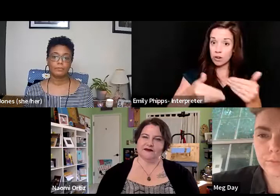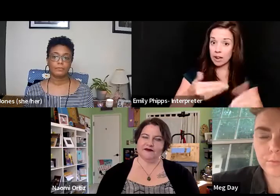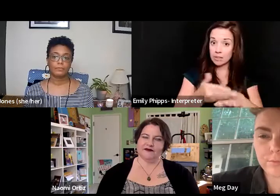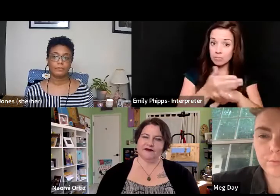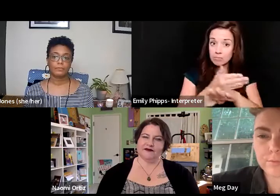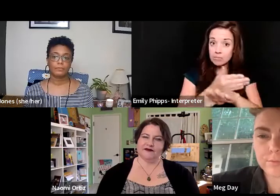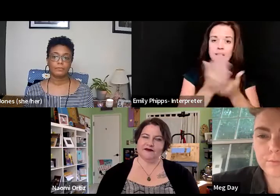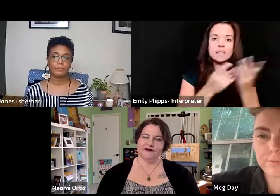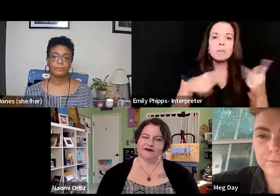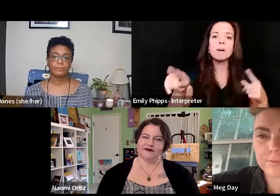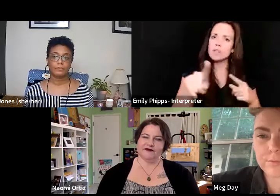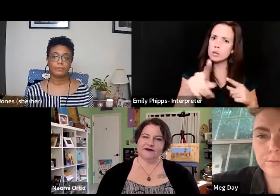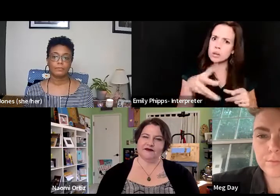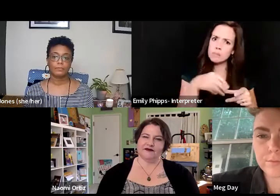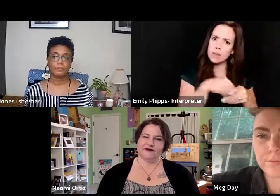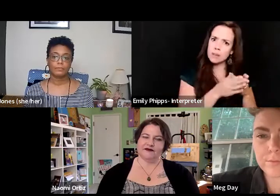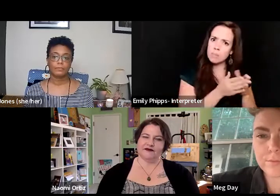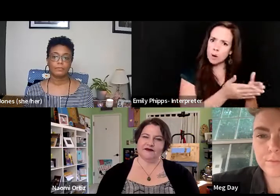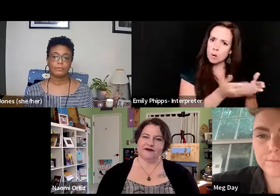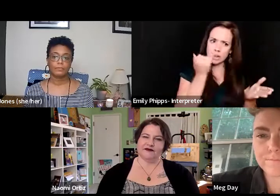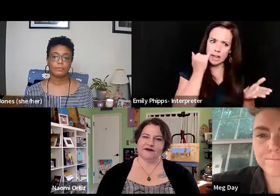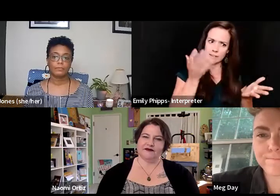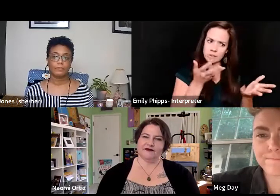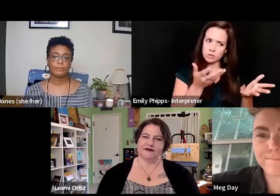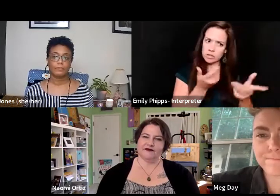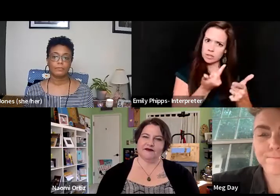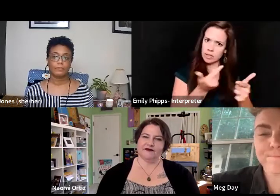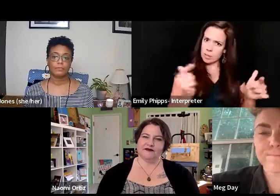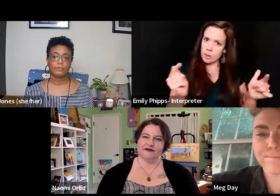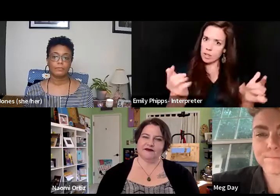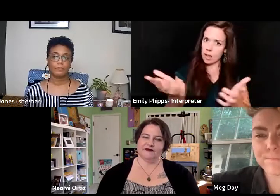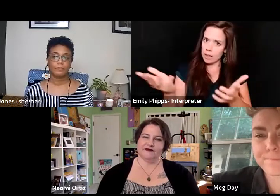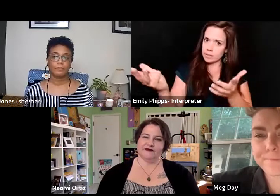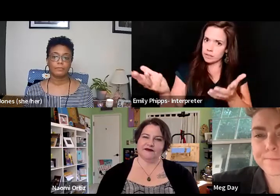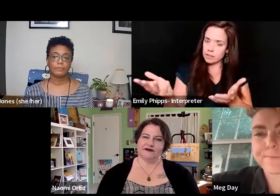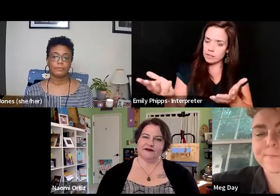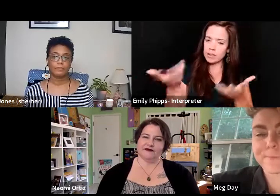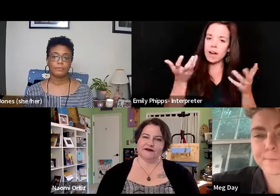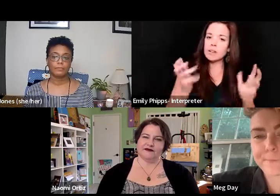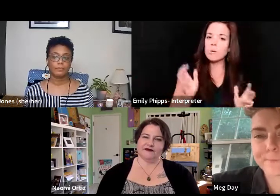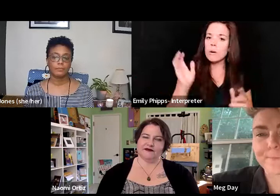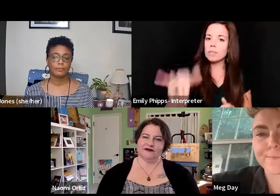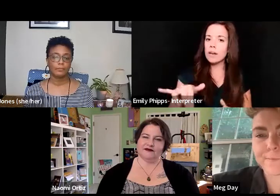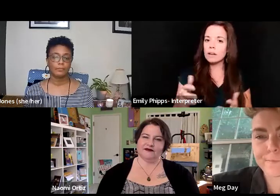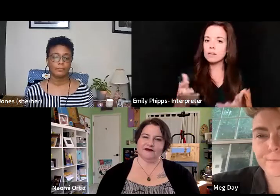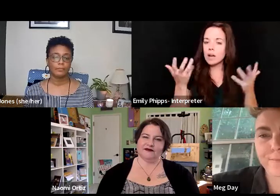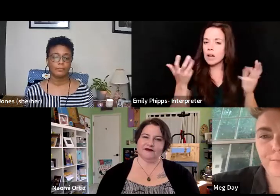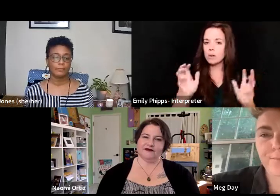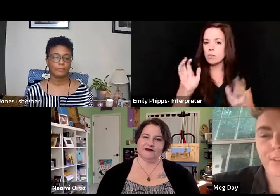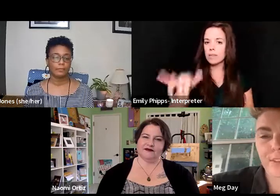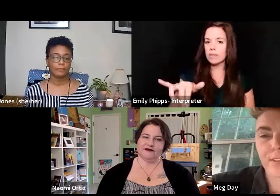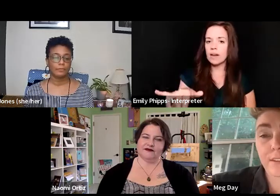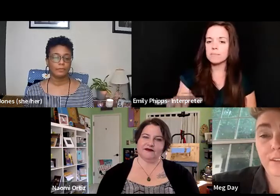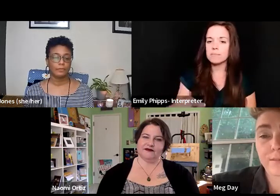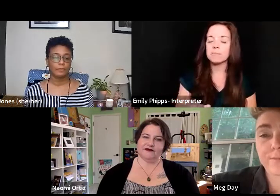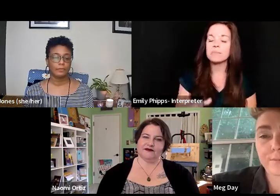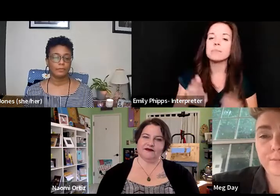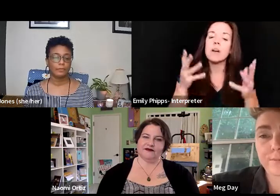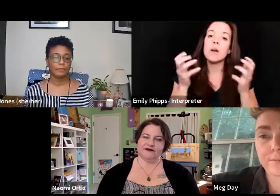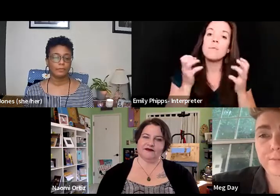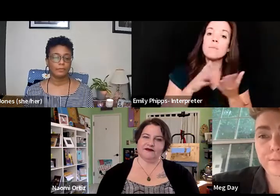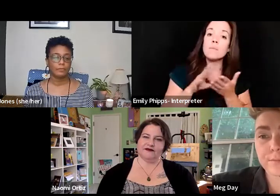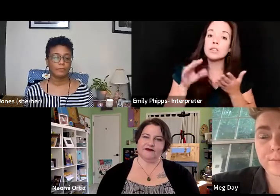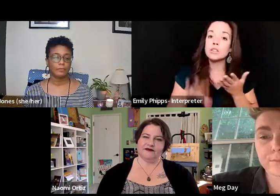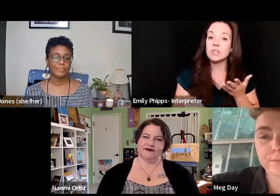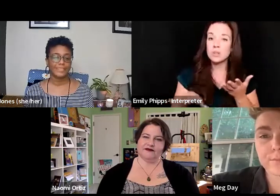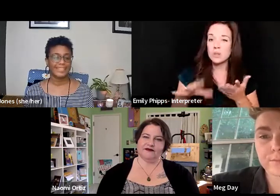the boat, if you just, you know, liberalized. So I don't want that. I don't want that. I do want my student loan